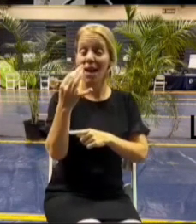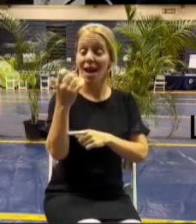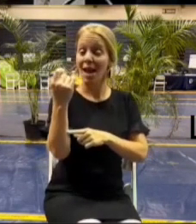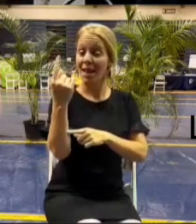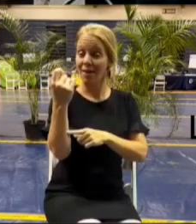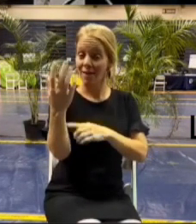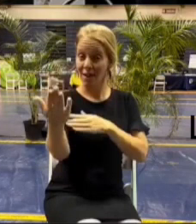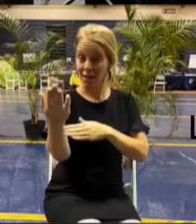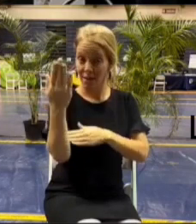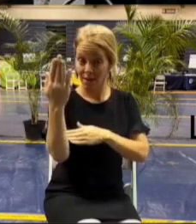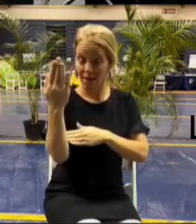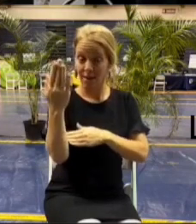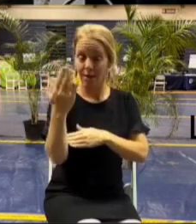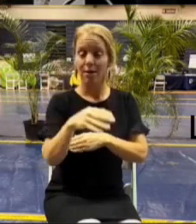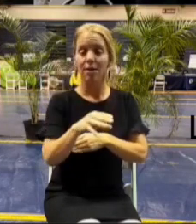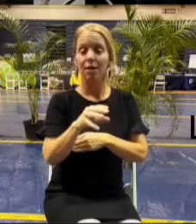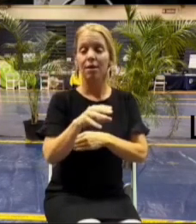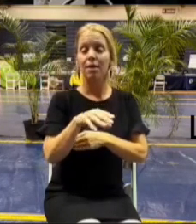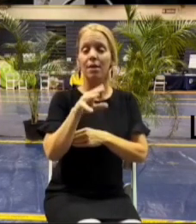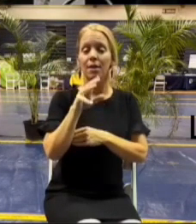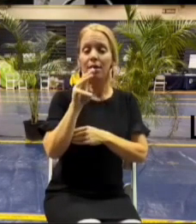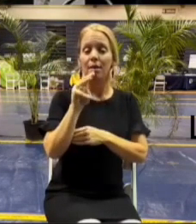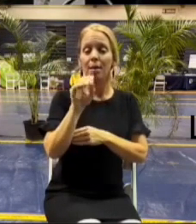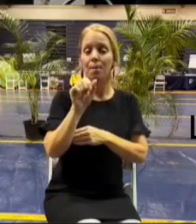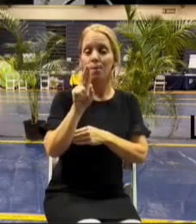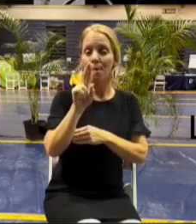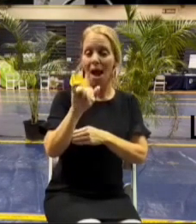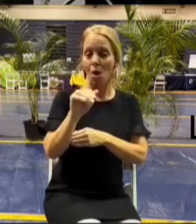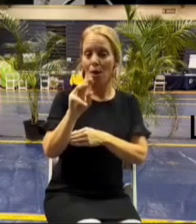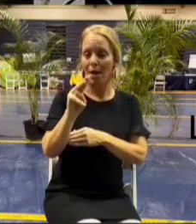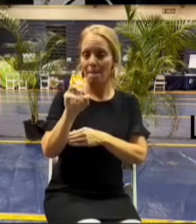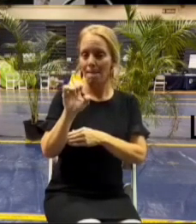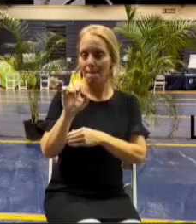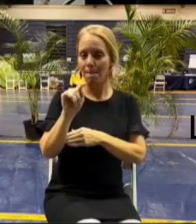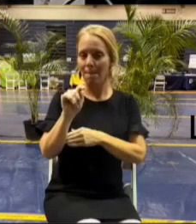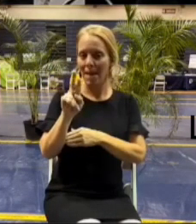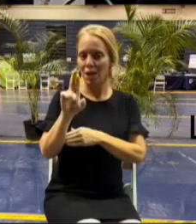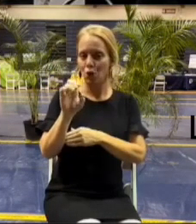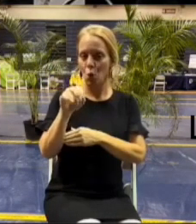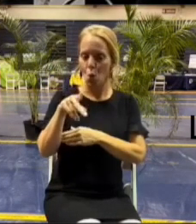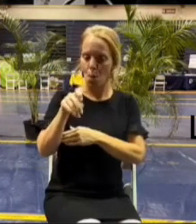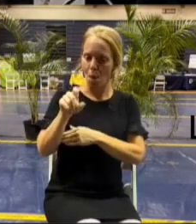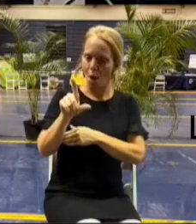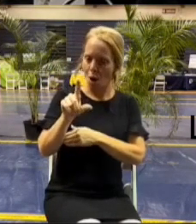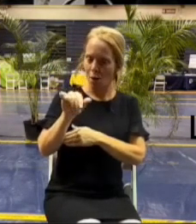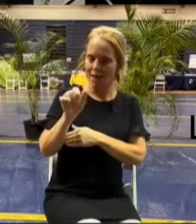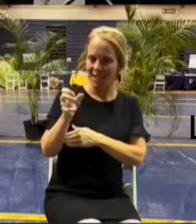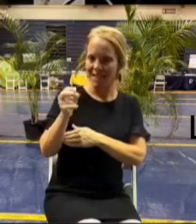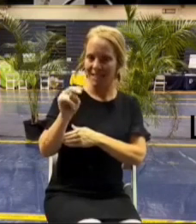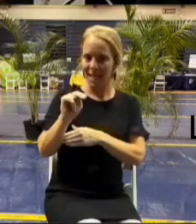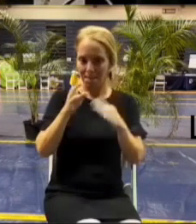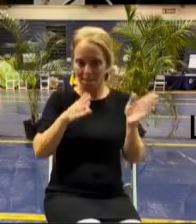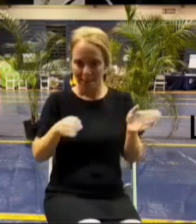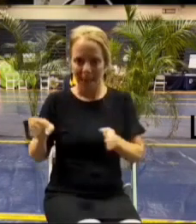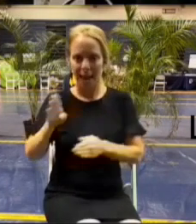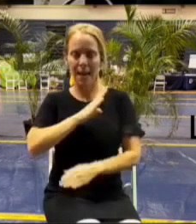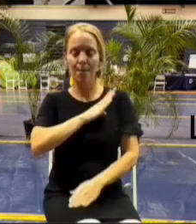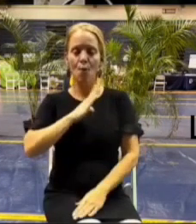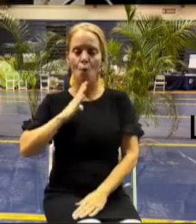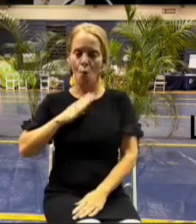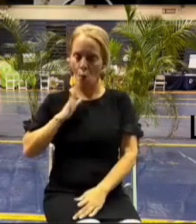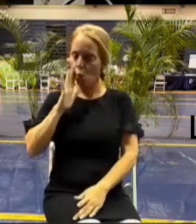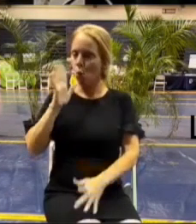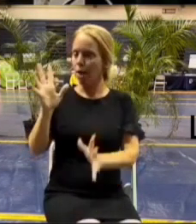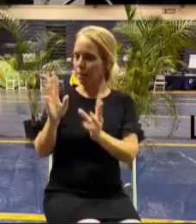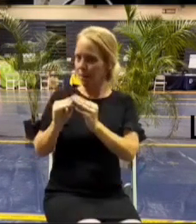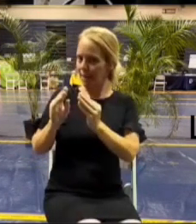the maui metropolitan planning organization policy board is having a meeting um